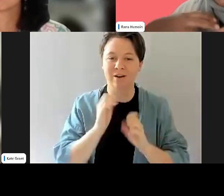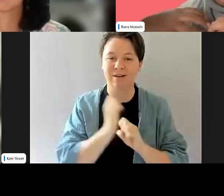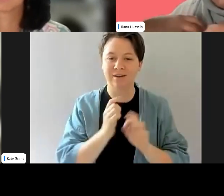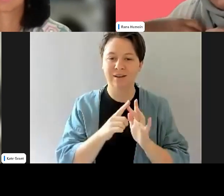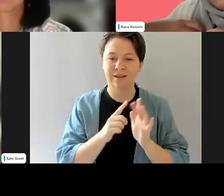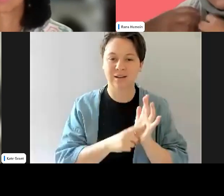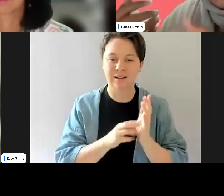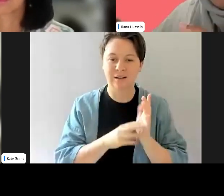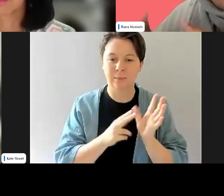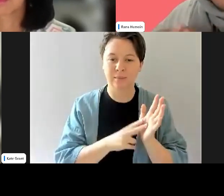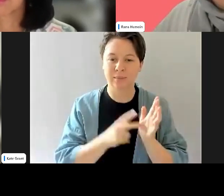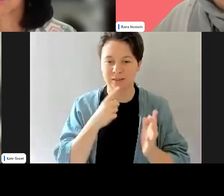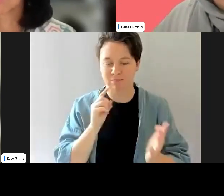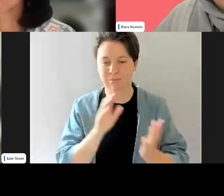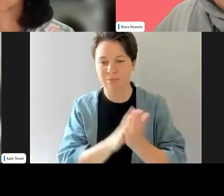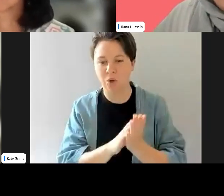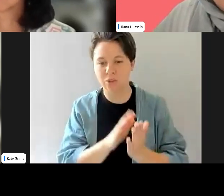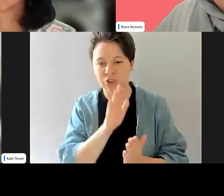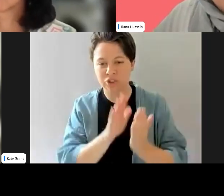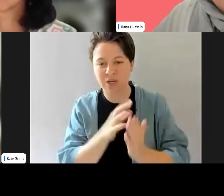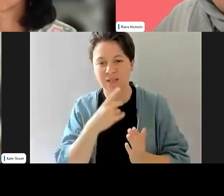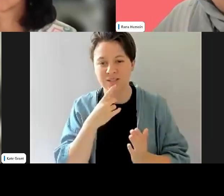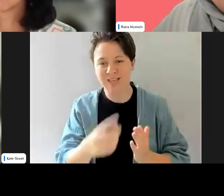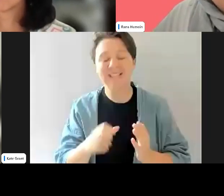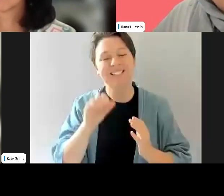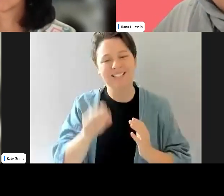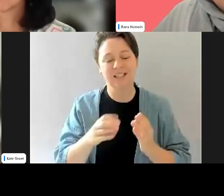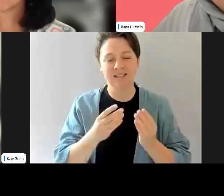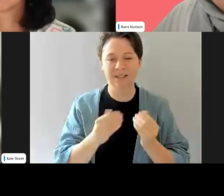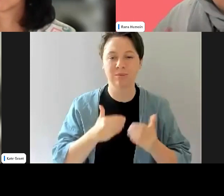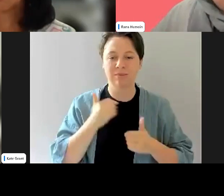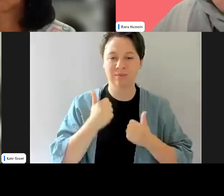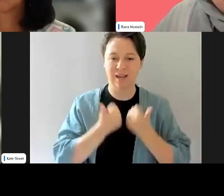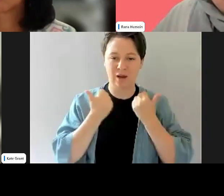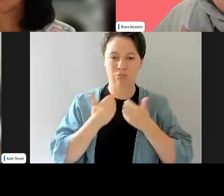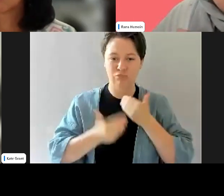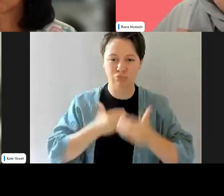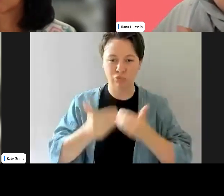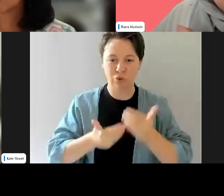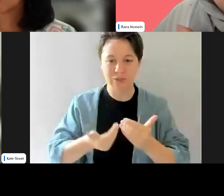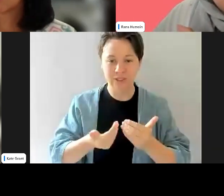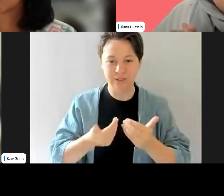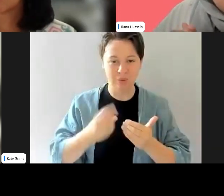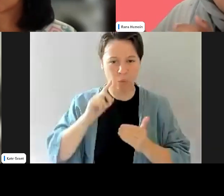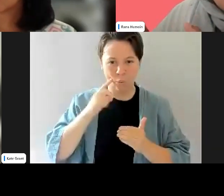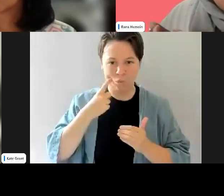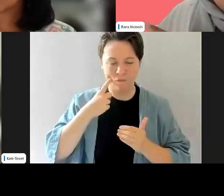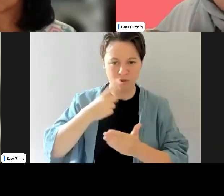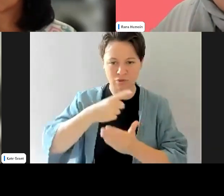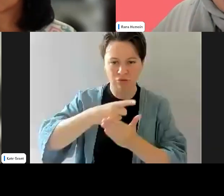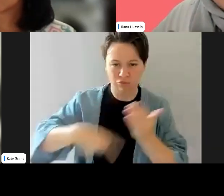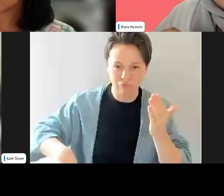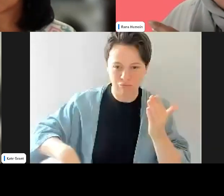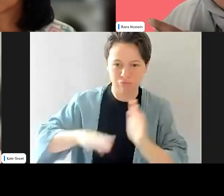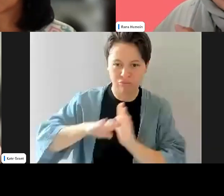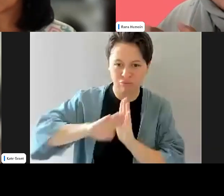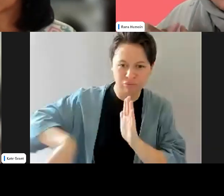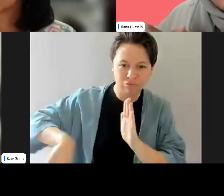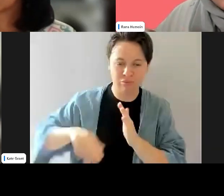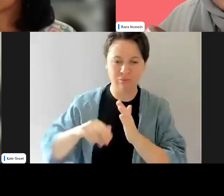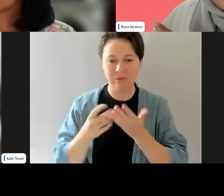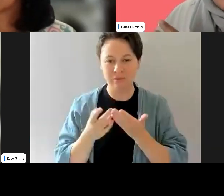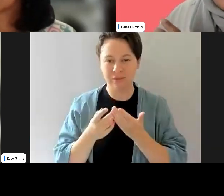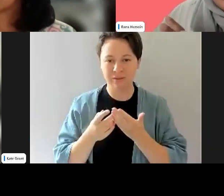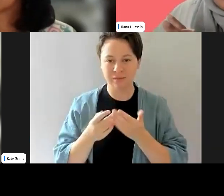you know, the fact that yes, some of our processes are set up to discriminate, um, really when we unpack them and to be